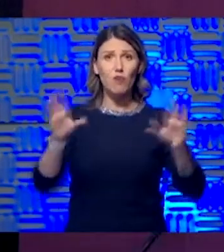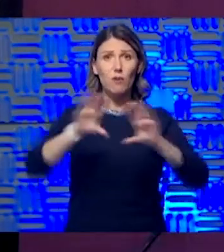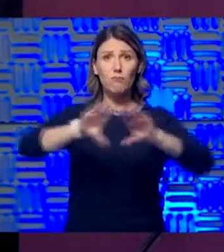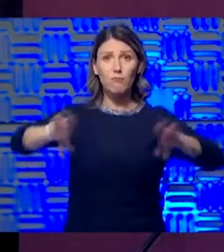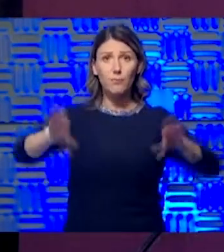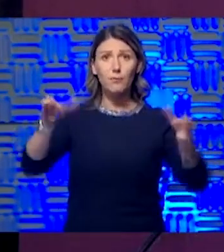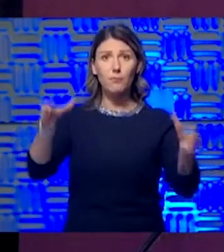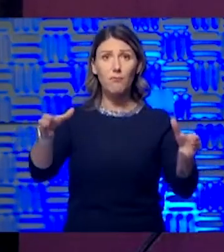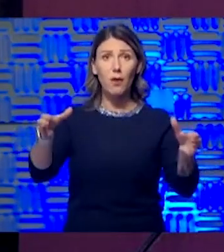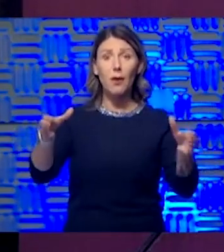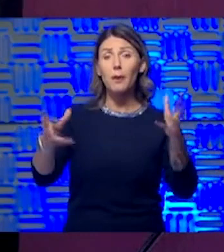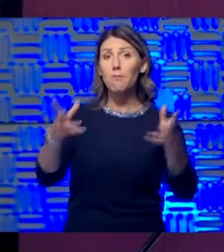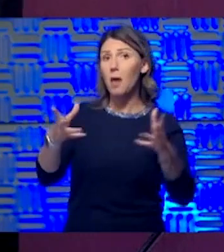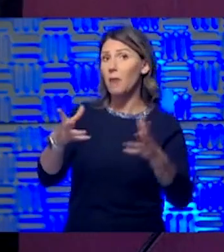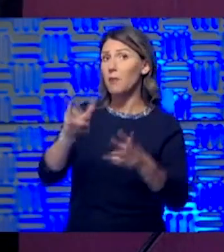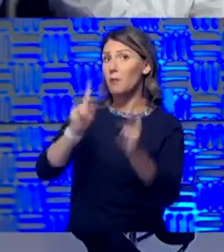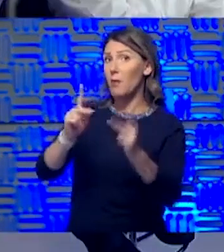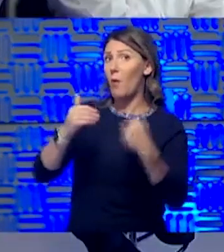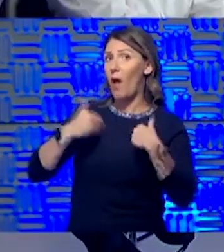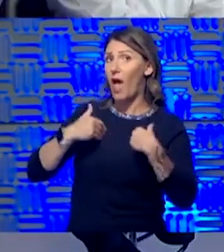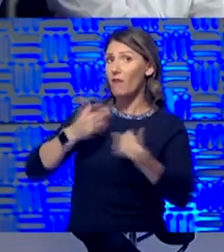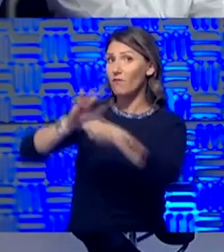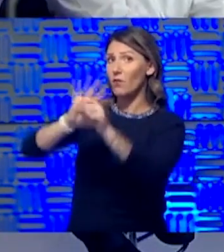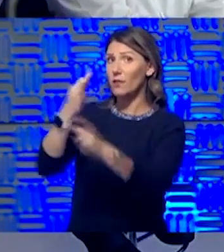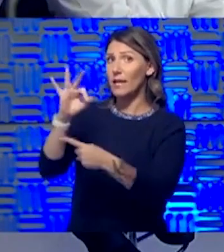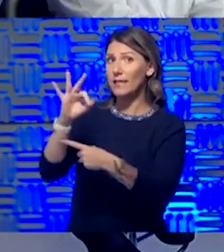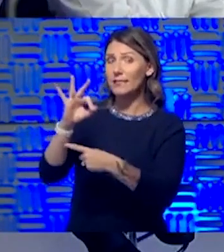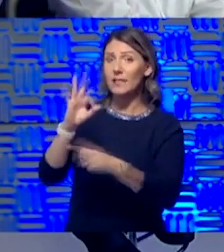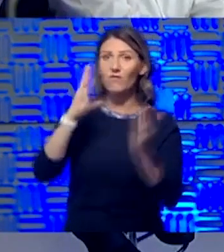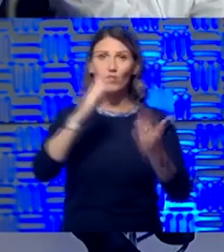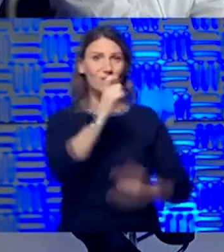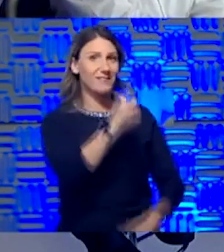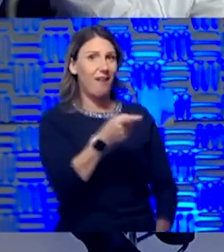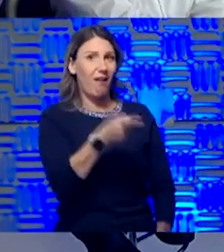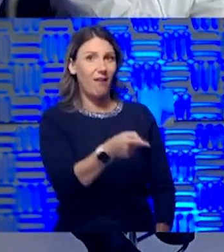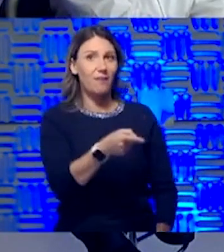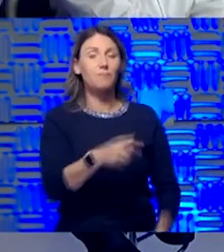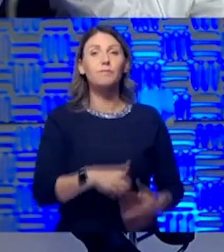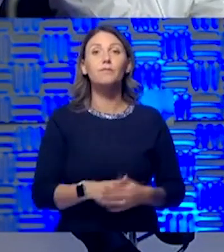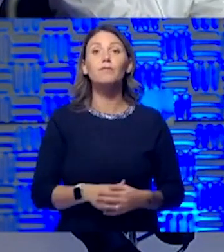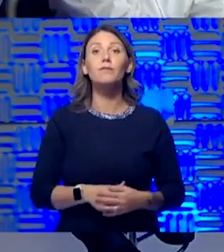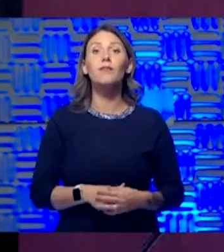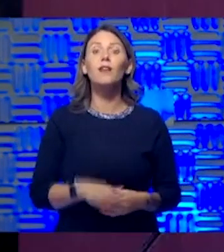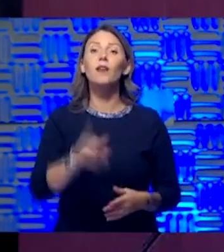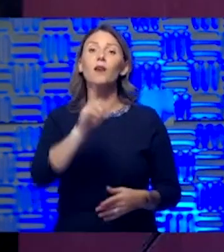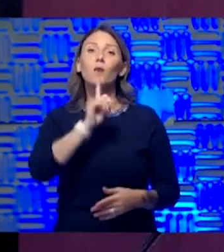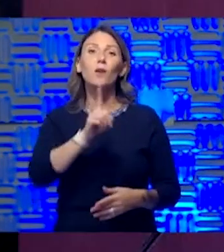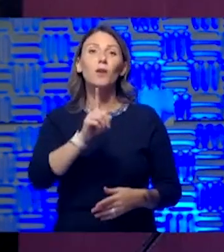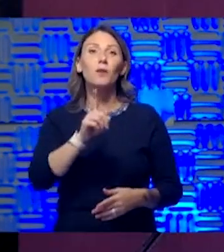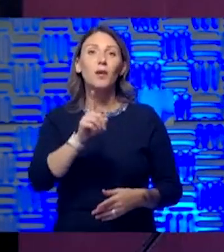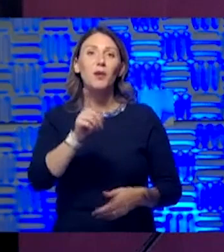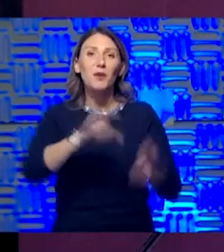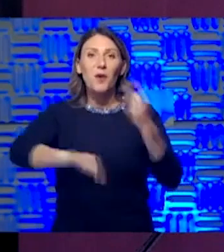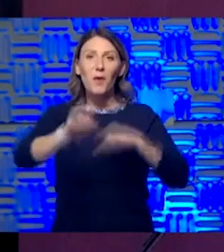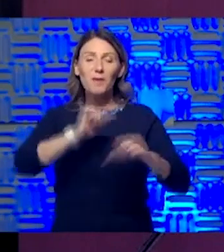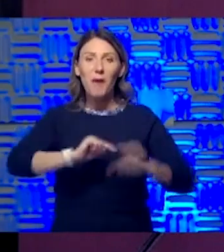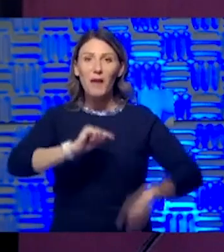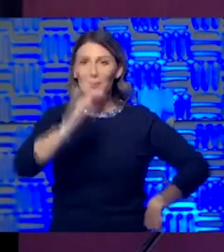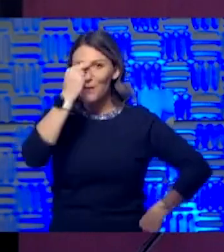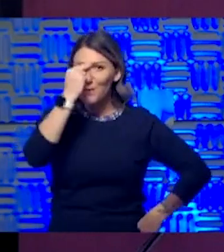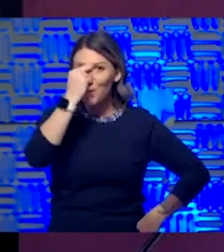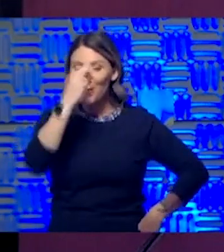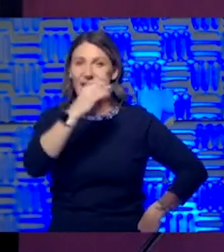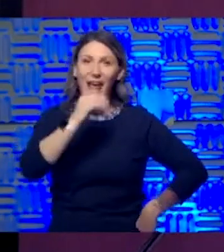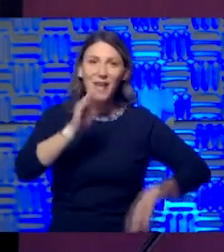infected with coronavirus. You know, and I think it's just, it's going to be a, back to that geeky stuff, a virological